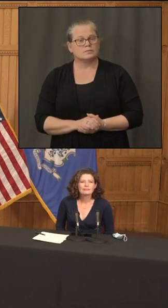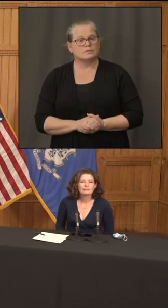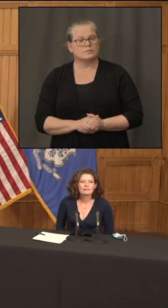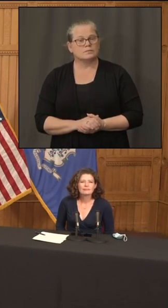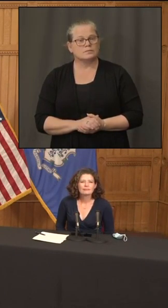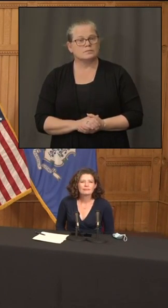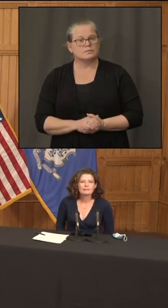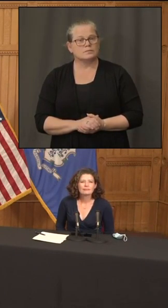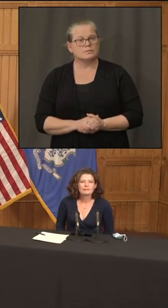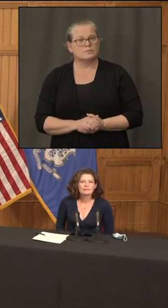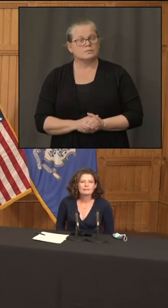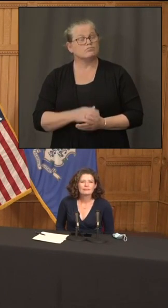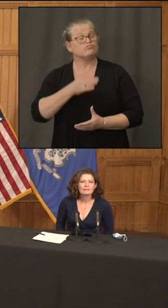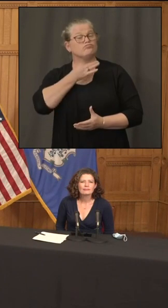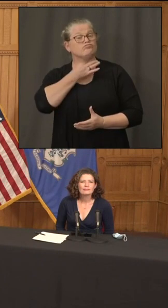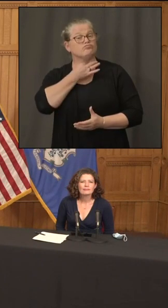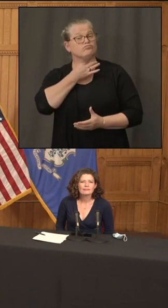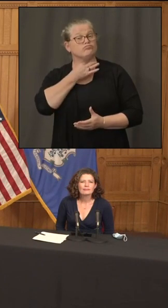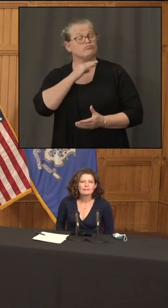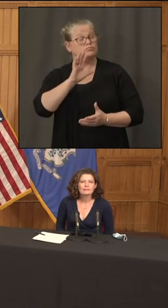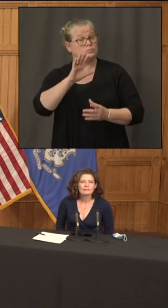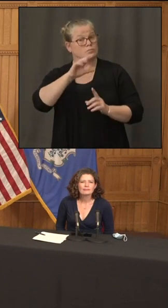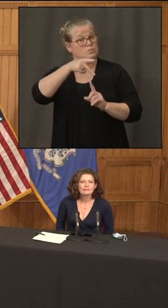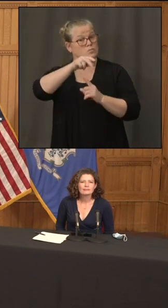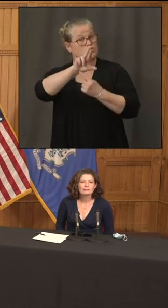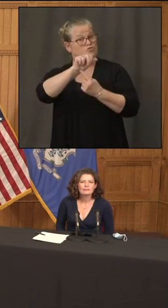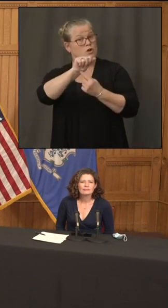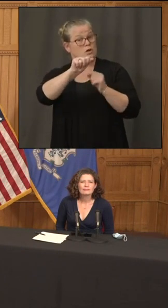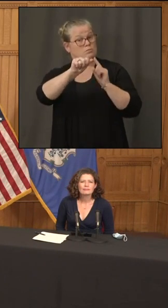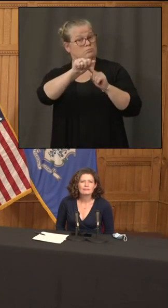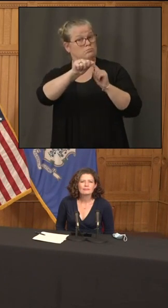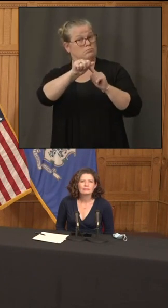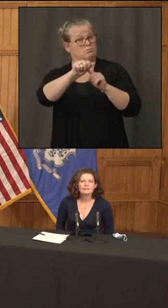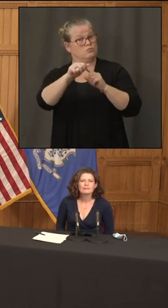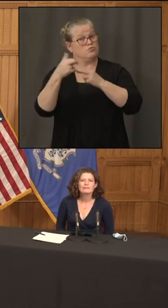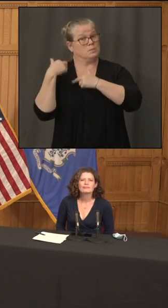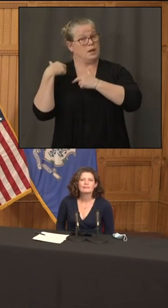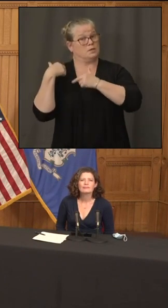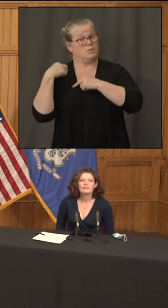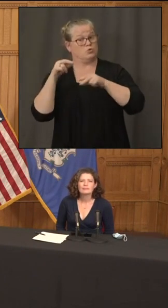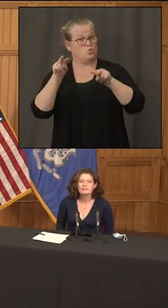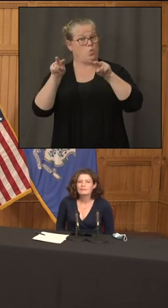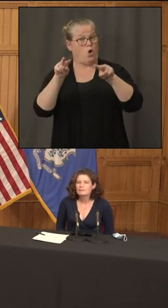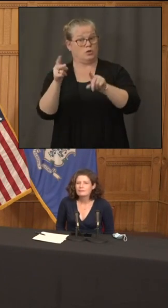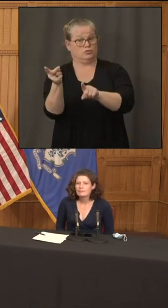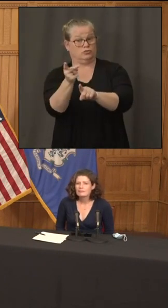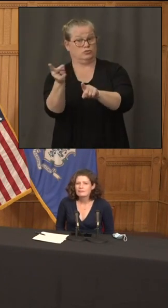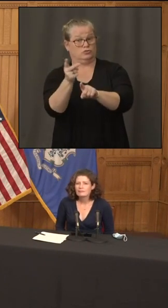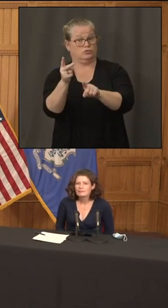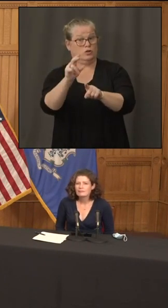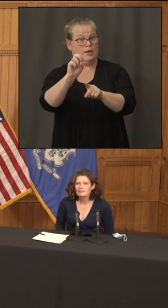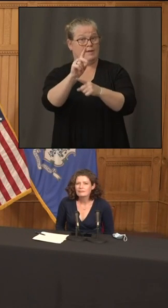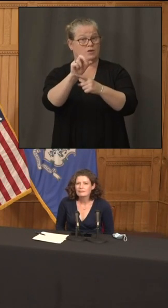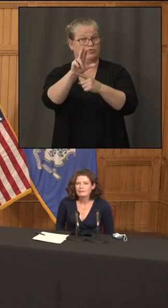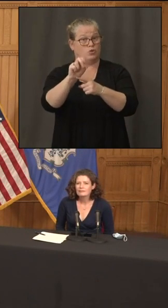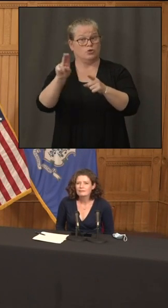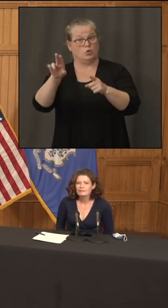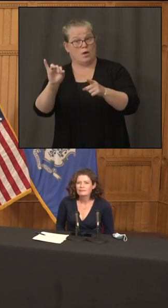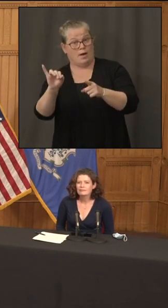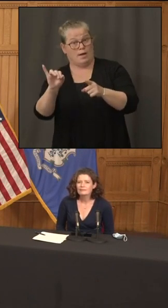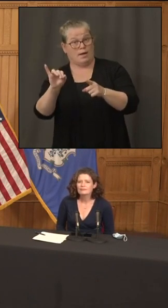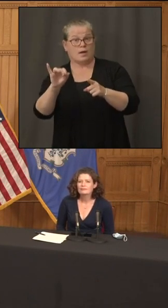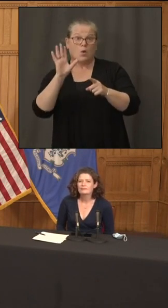handled uh its uh oversight of these two utilities um obviously it's not going to investigate itself